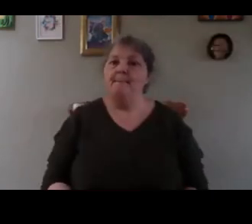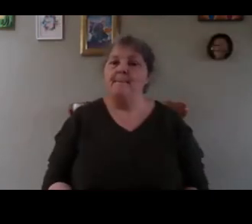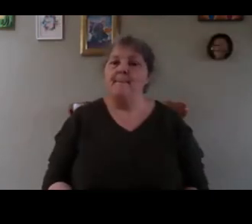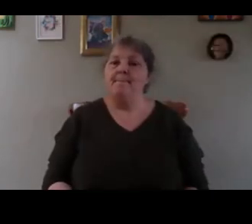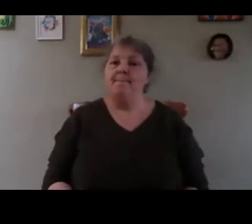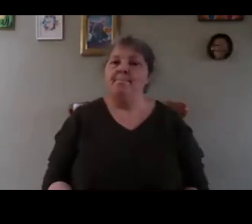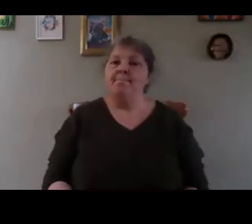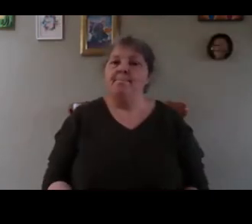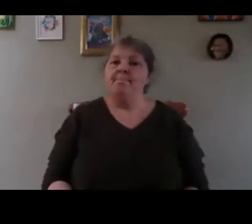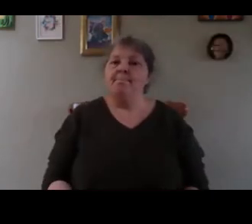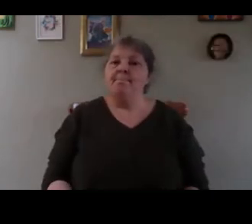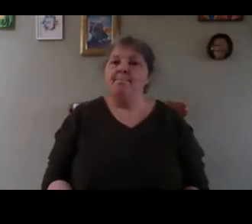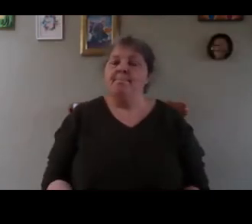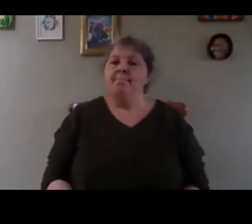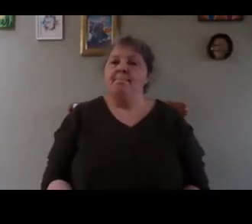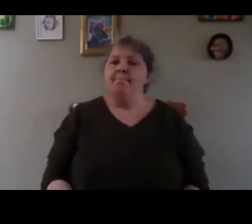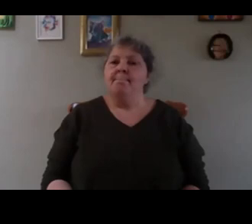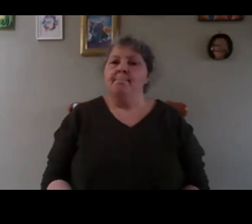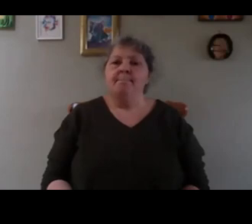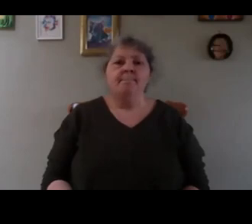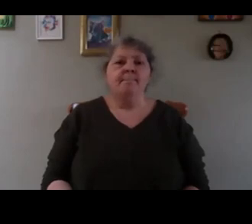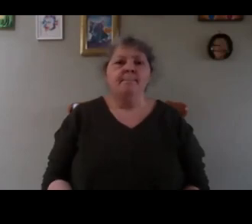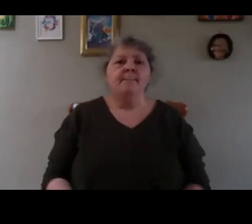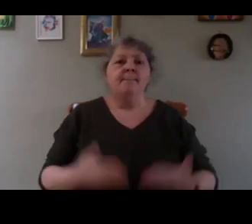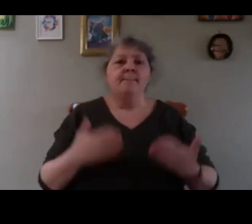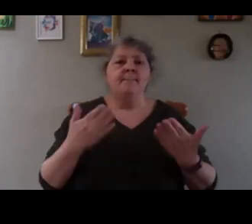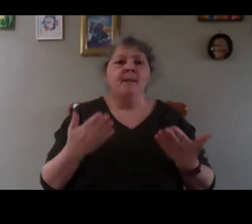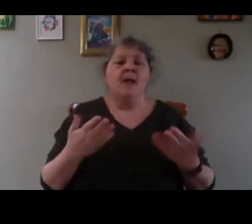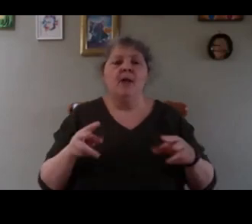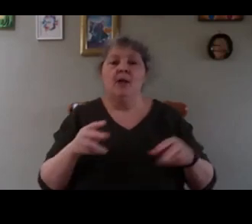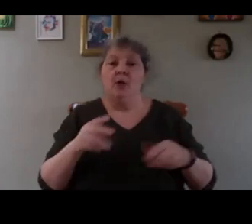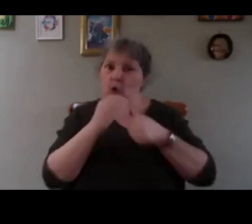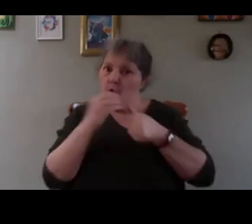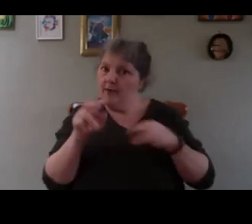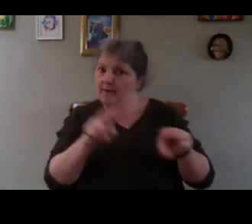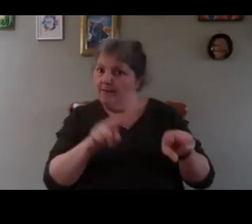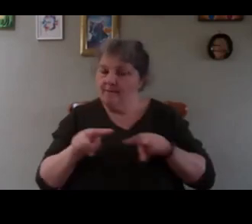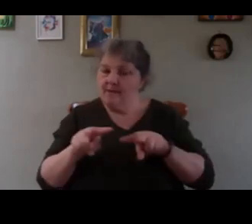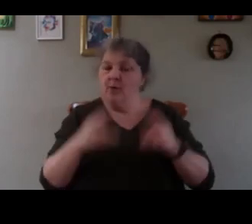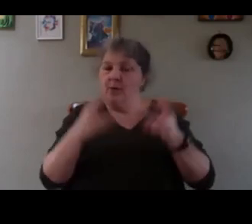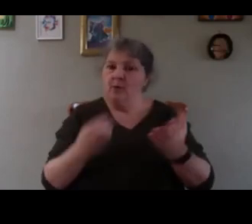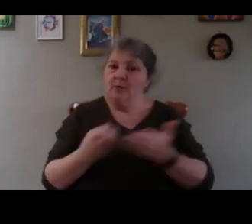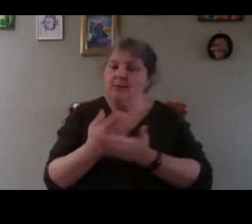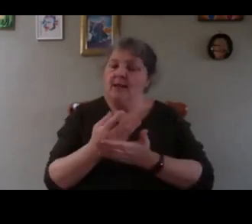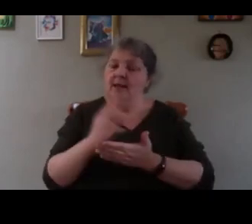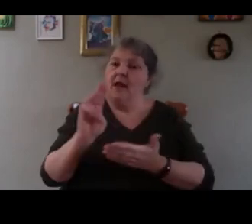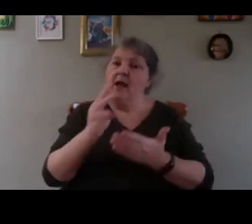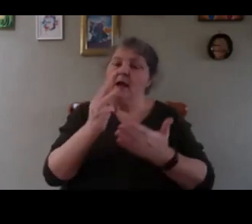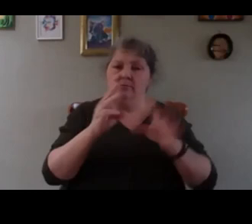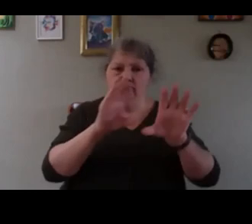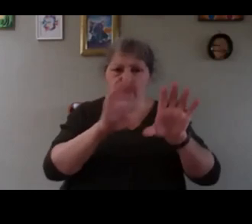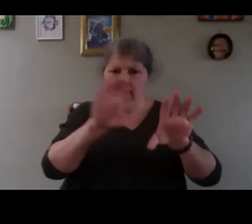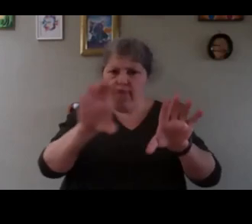no so that's the another video I'm going to explain that I put the slates because